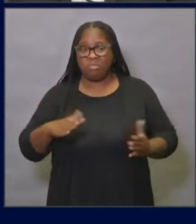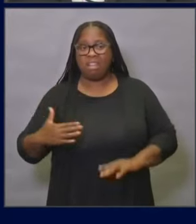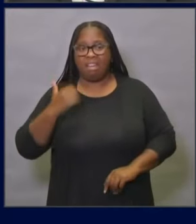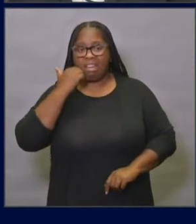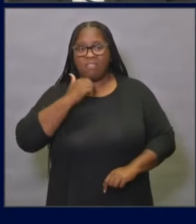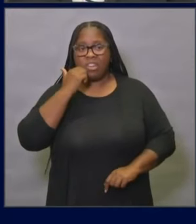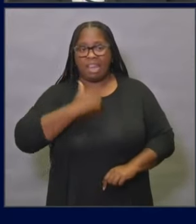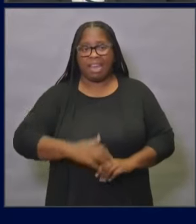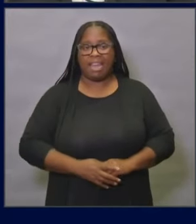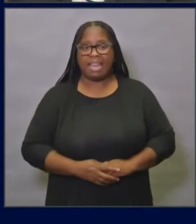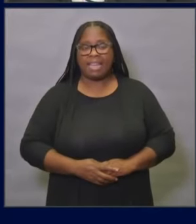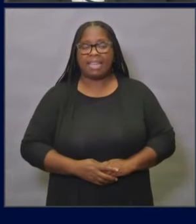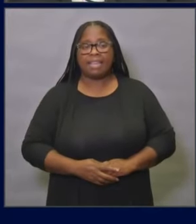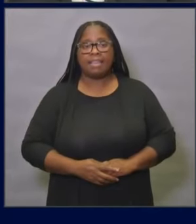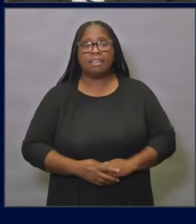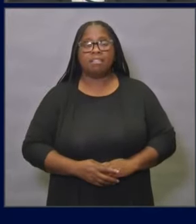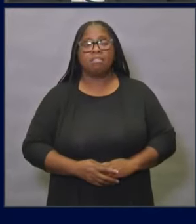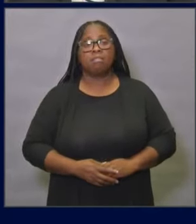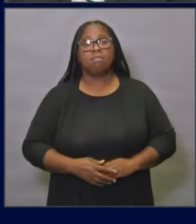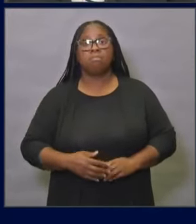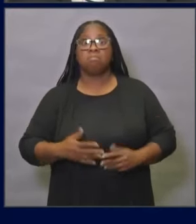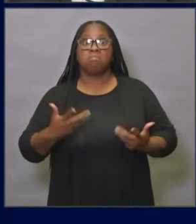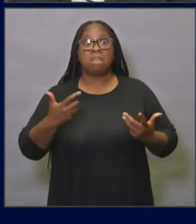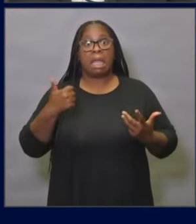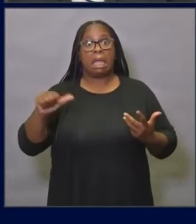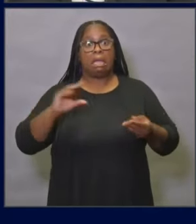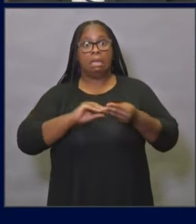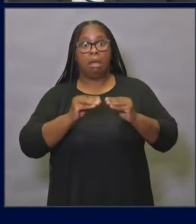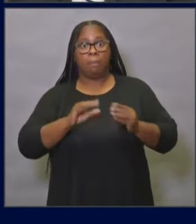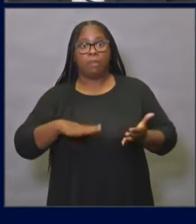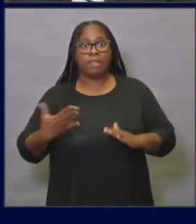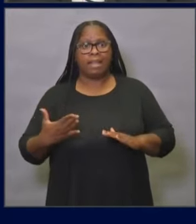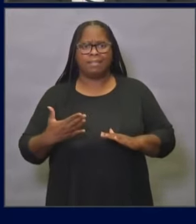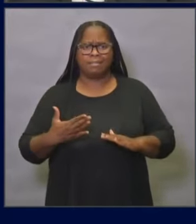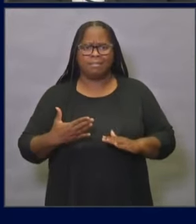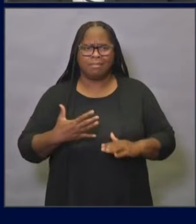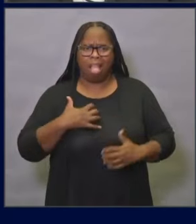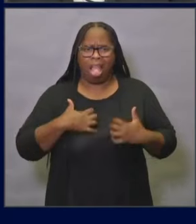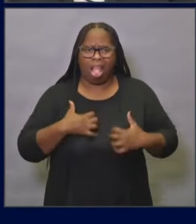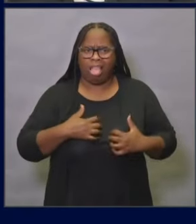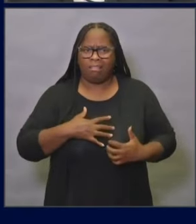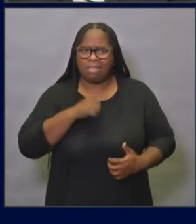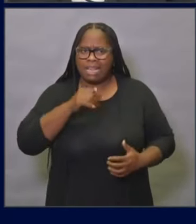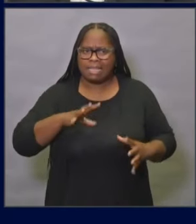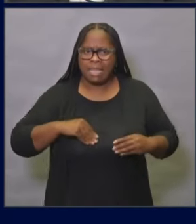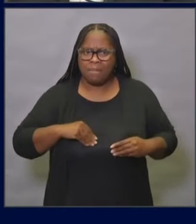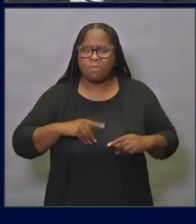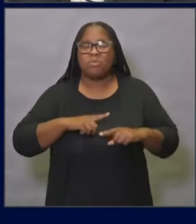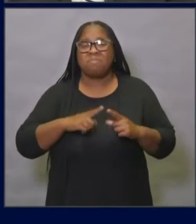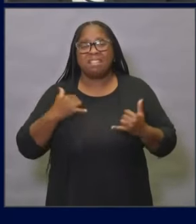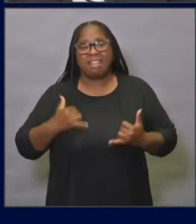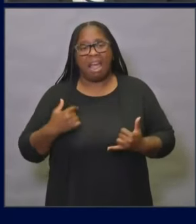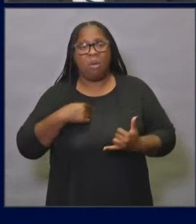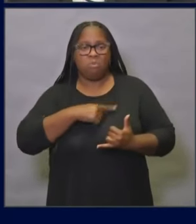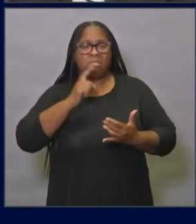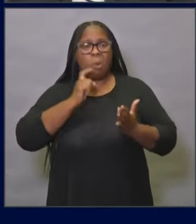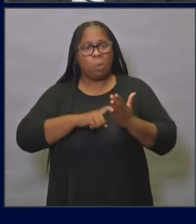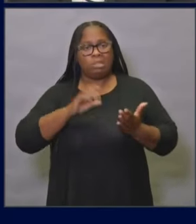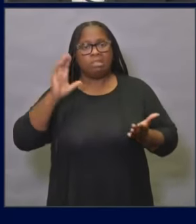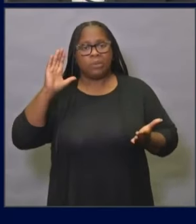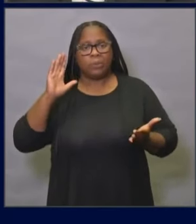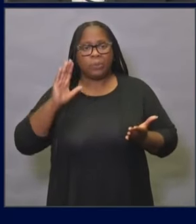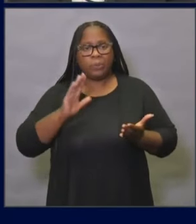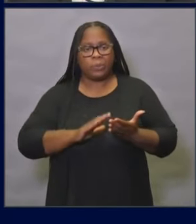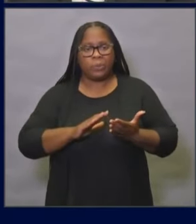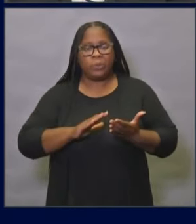no number of deaths is acceptable, we are seeing this number go in the right direction. On August 16th, the average number of